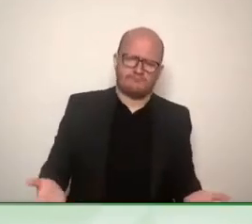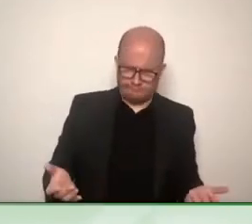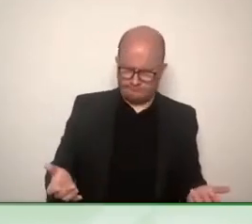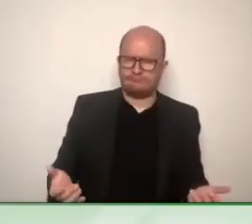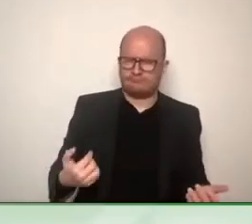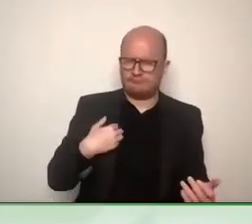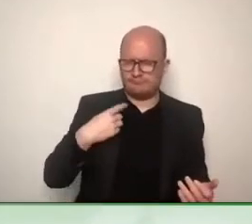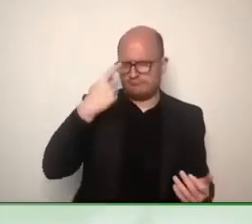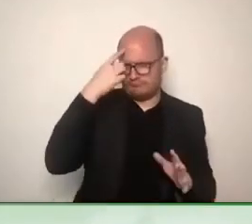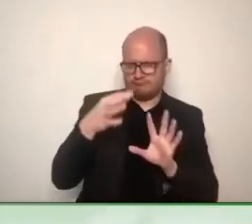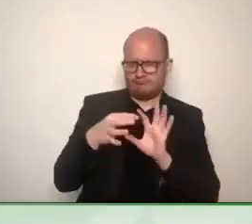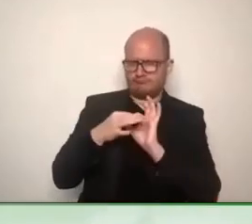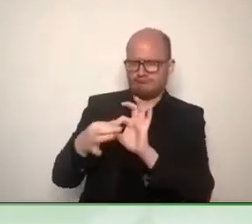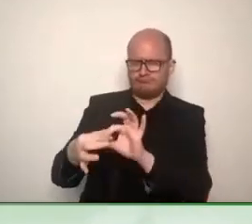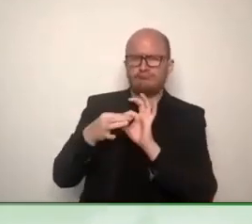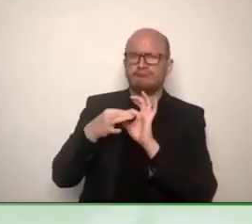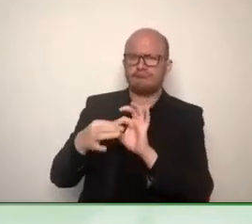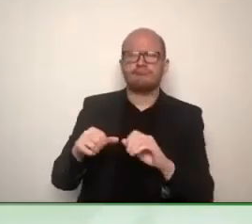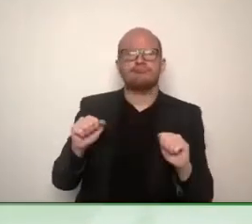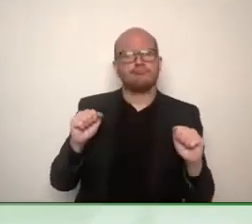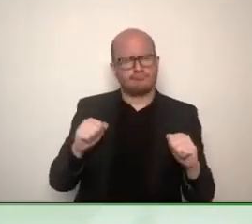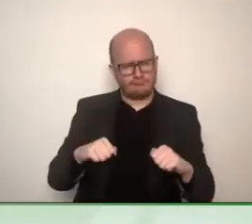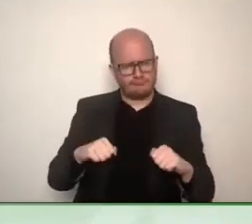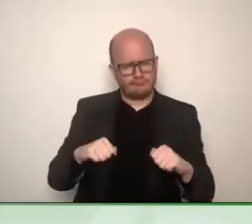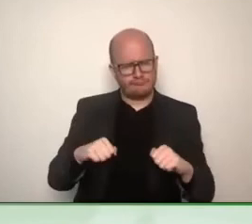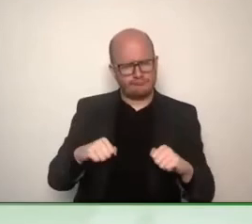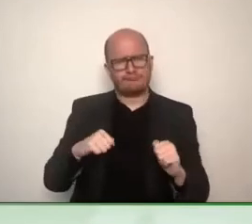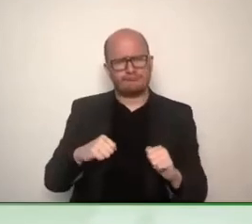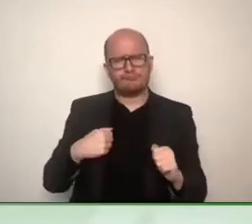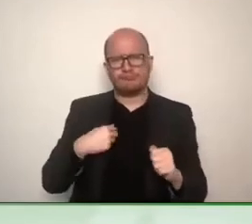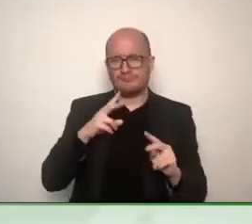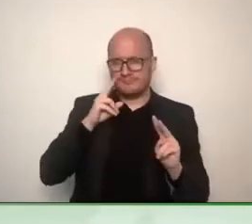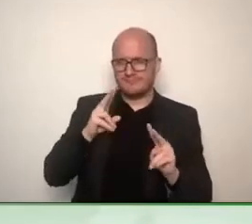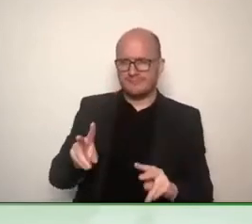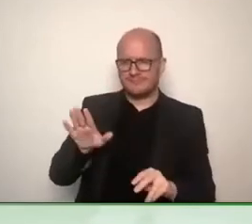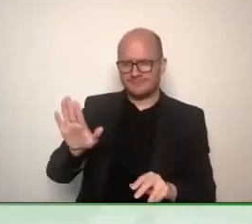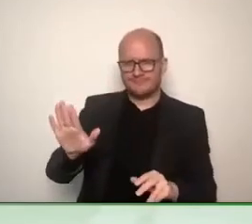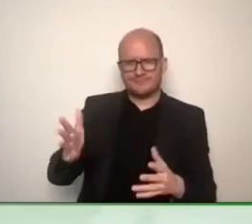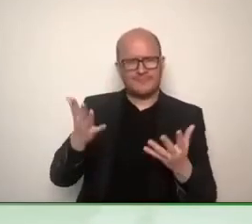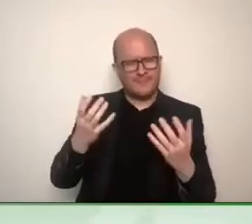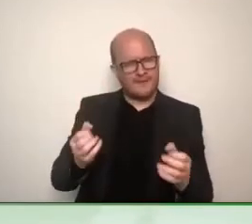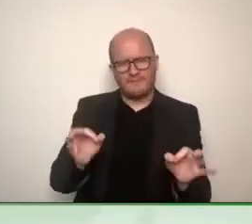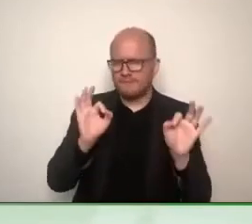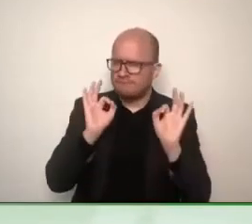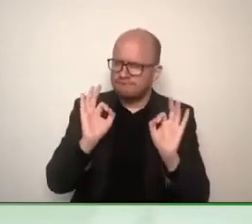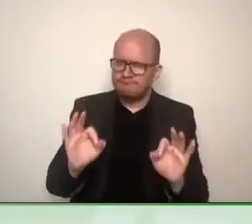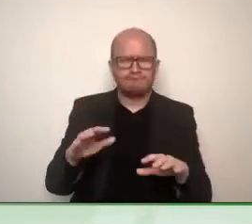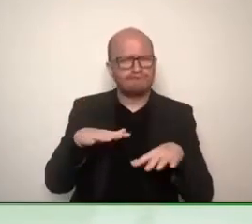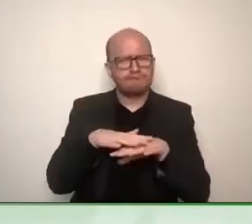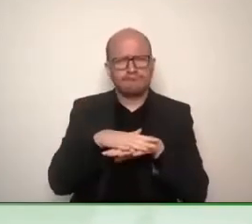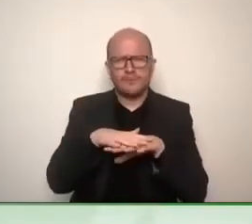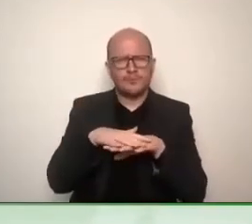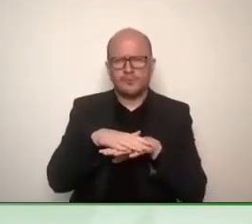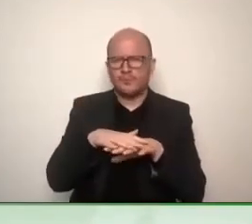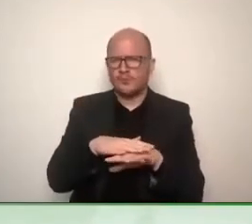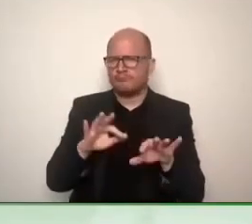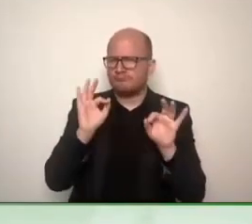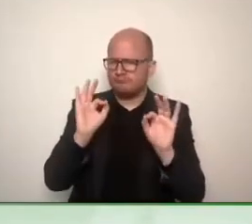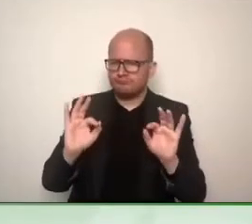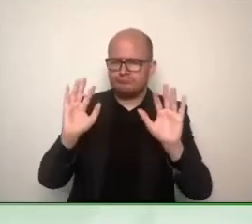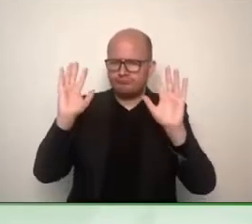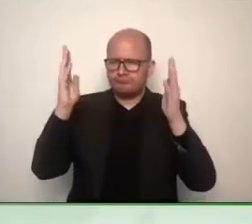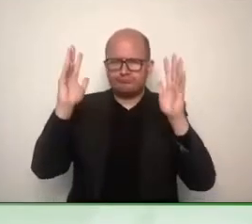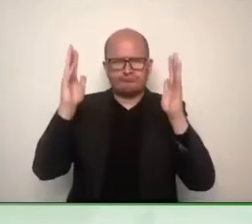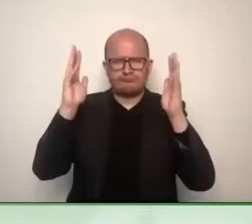is a fantastic network of innovators, of people doing great things, which is exactly in the field that we are looking at.